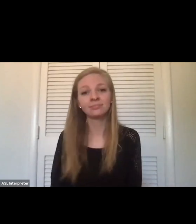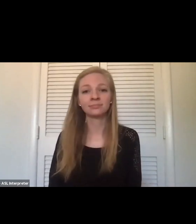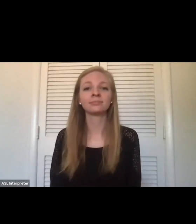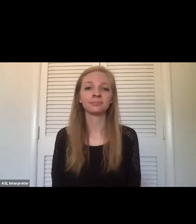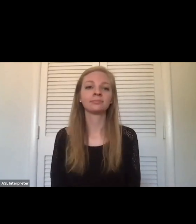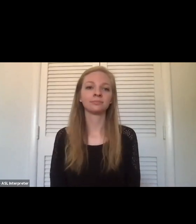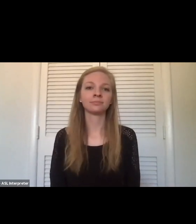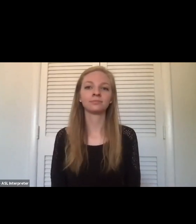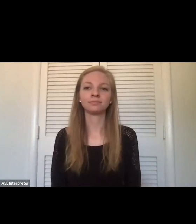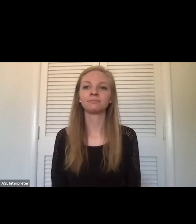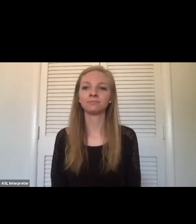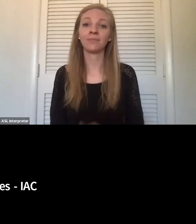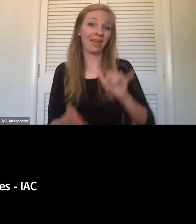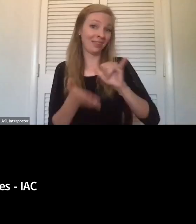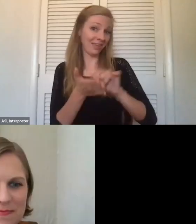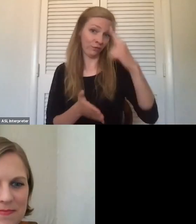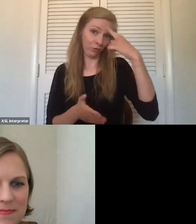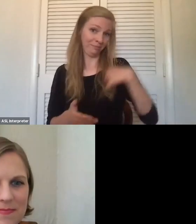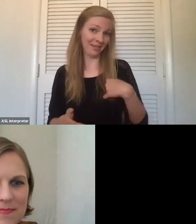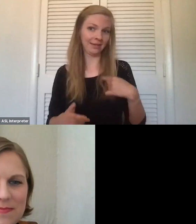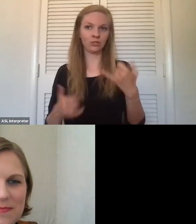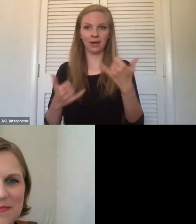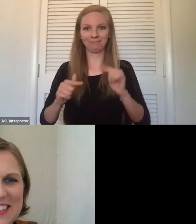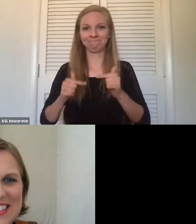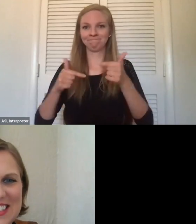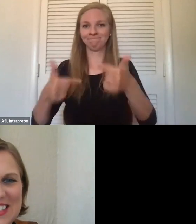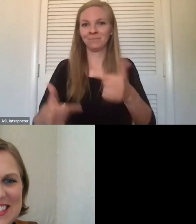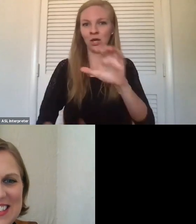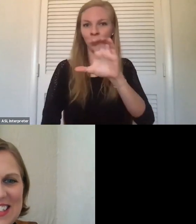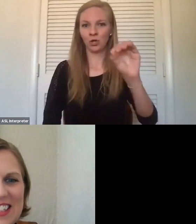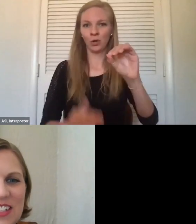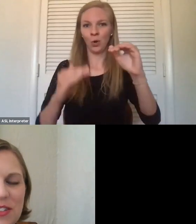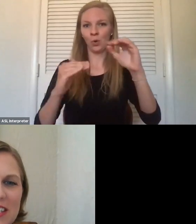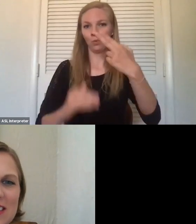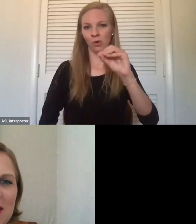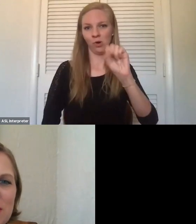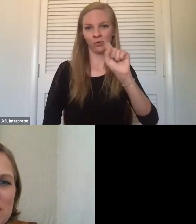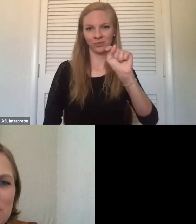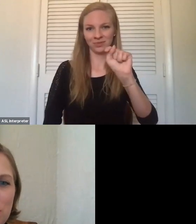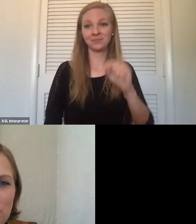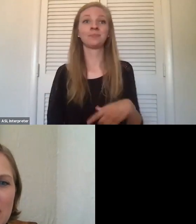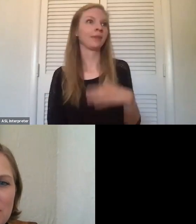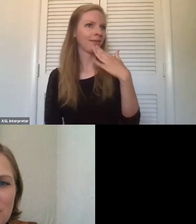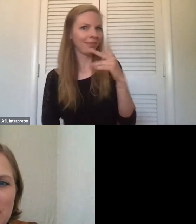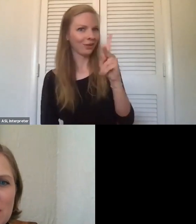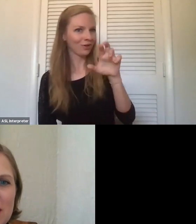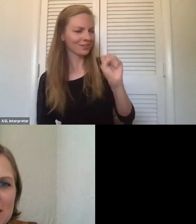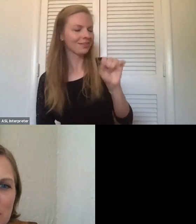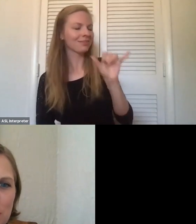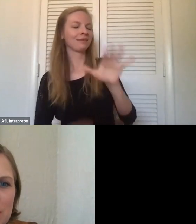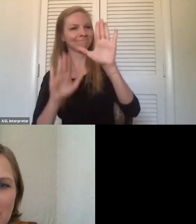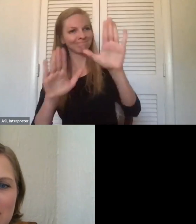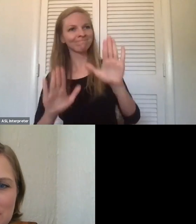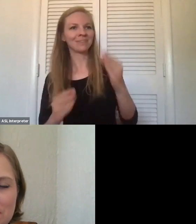That is it for me. I give it back to my co-host. Thanks, Chris. That was great information.